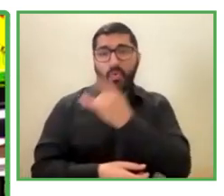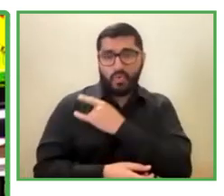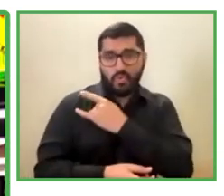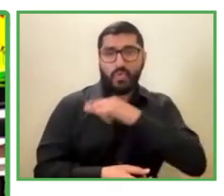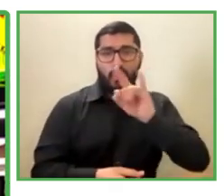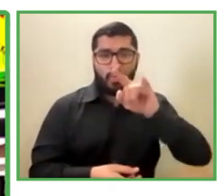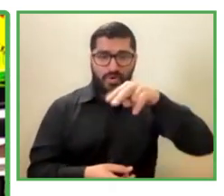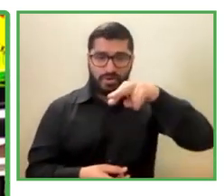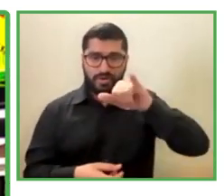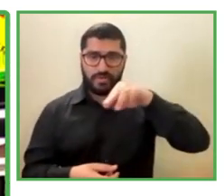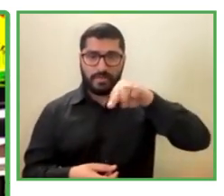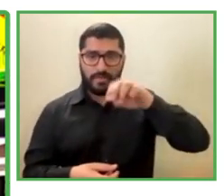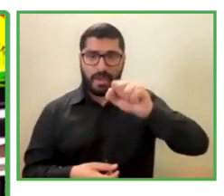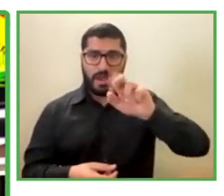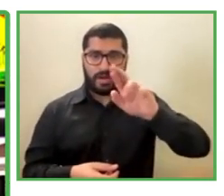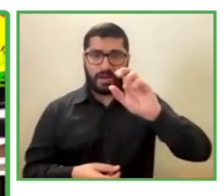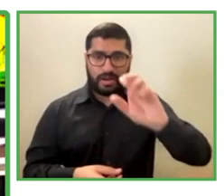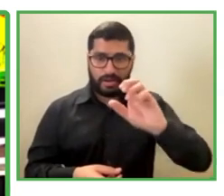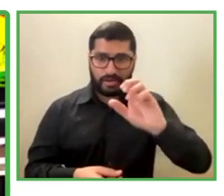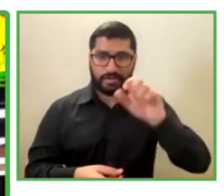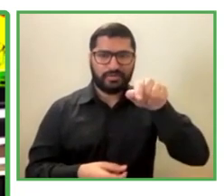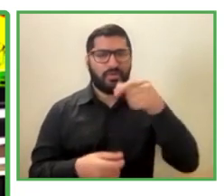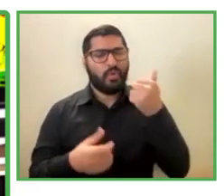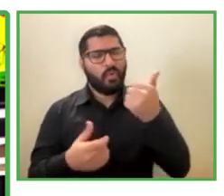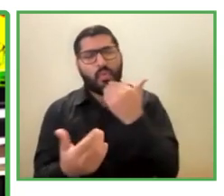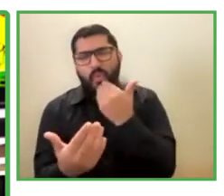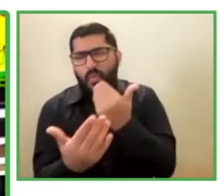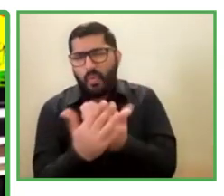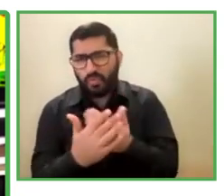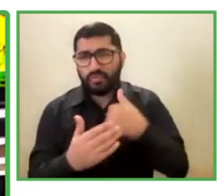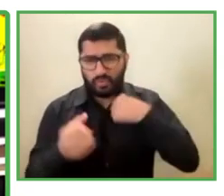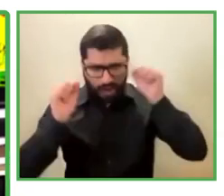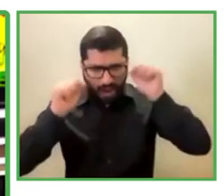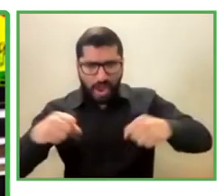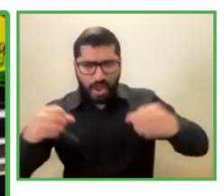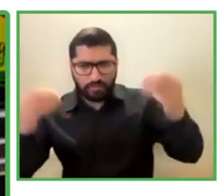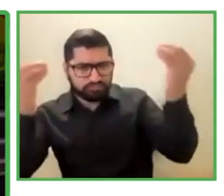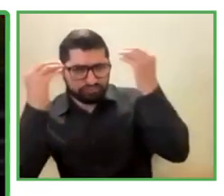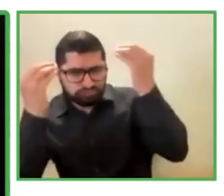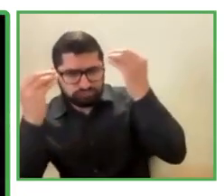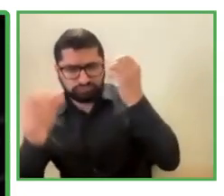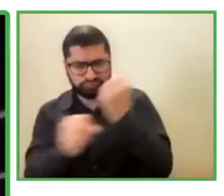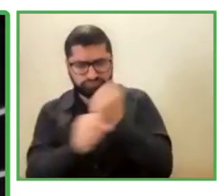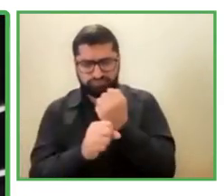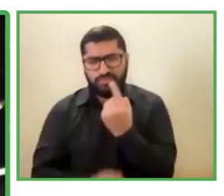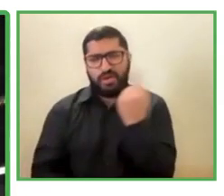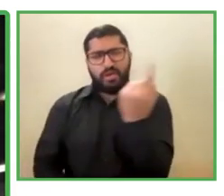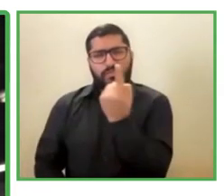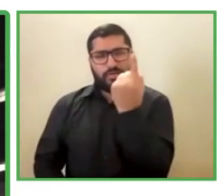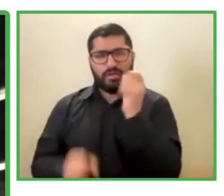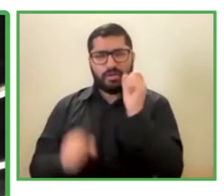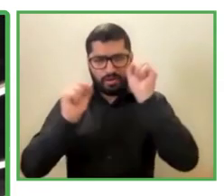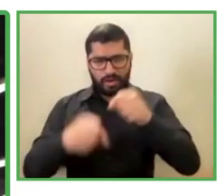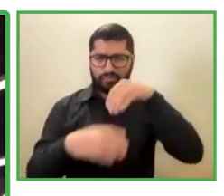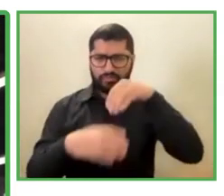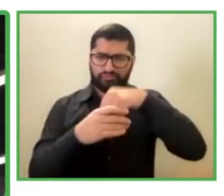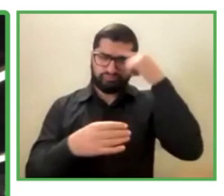My experience has been very good because I've learned to work by myself and to make my own decisions.